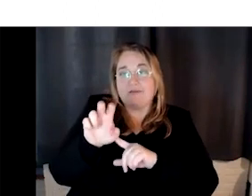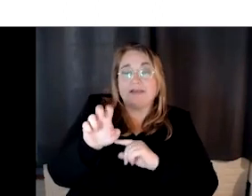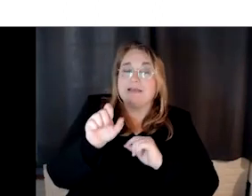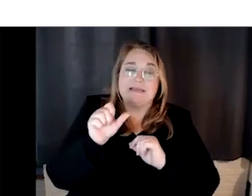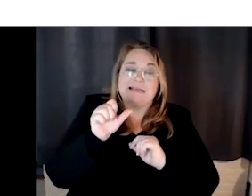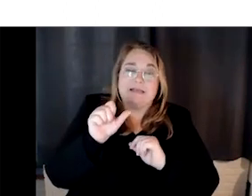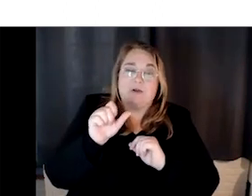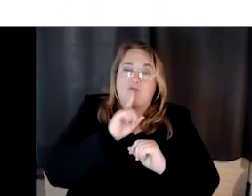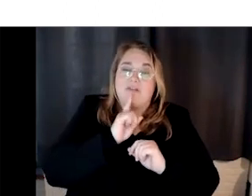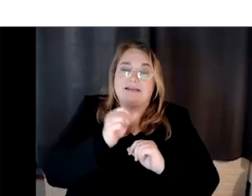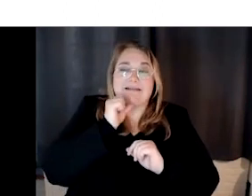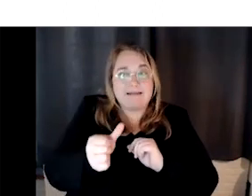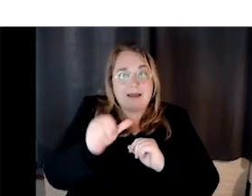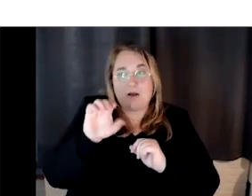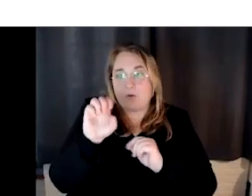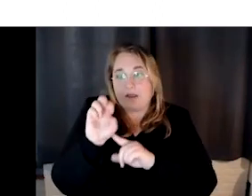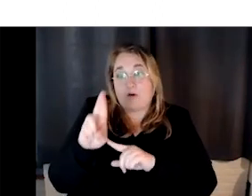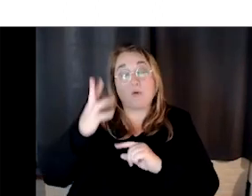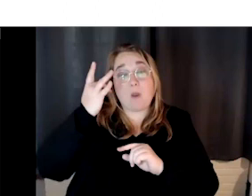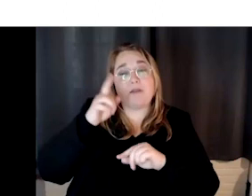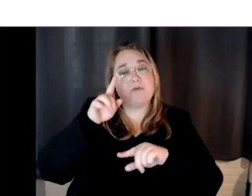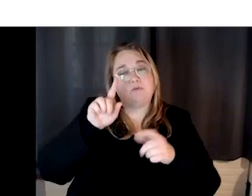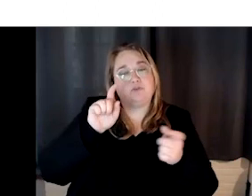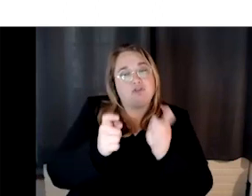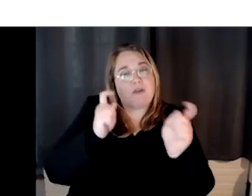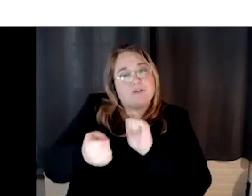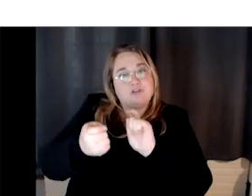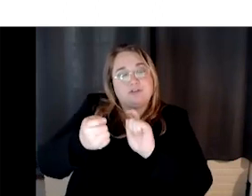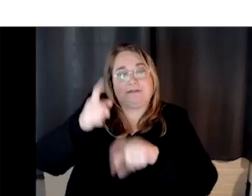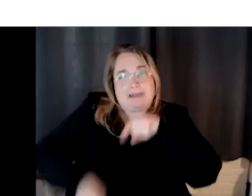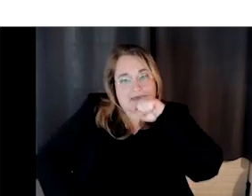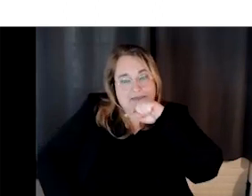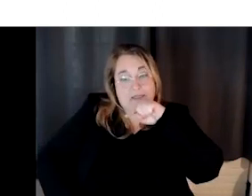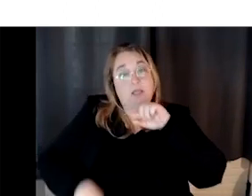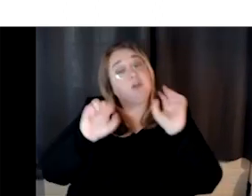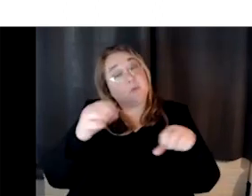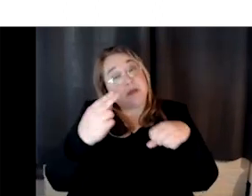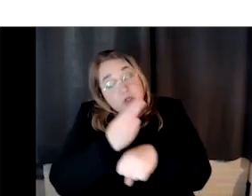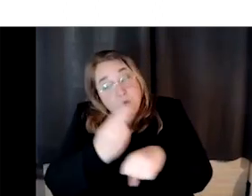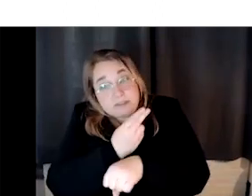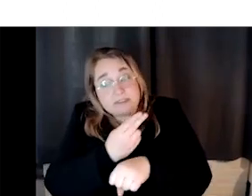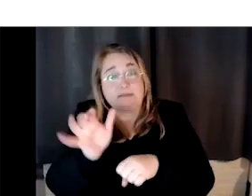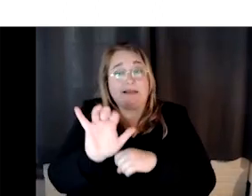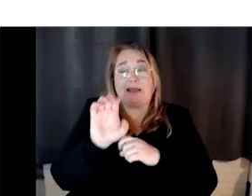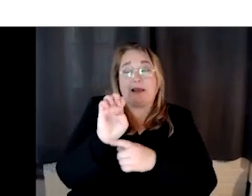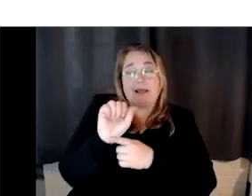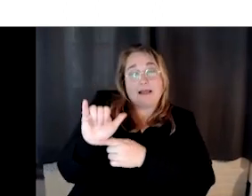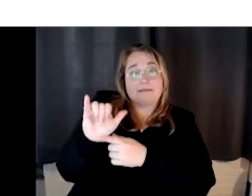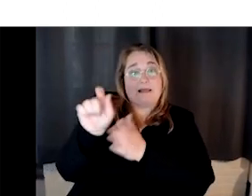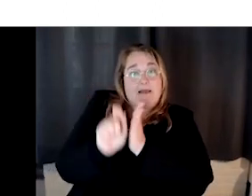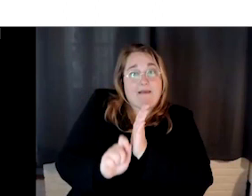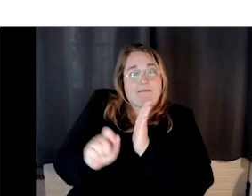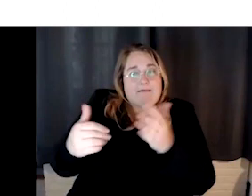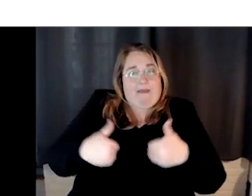to it. That's what ND stands for. You can use it. You can, you can pull an essay that has an ND, put it in your class as